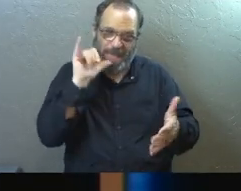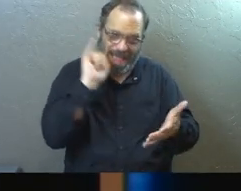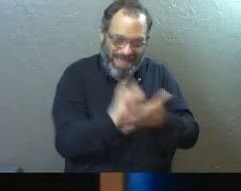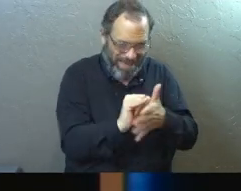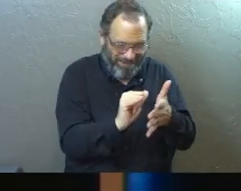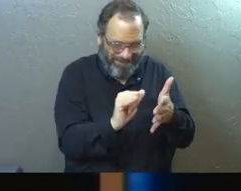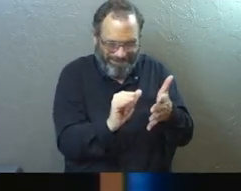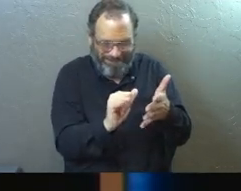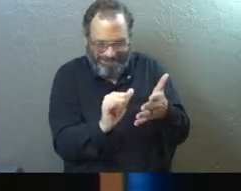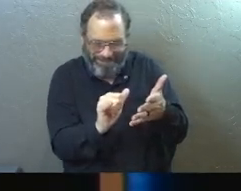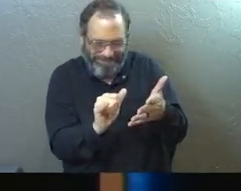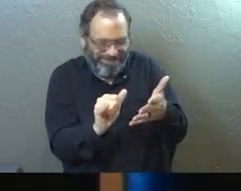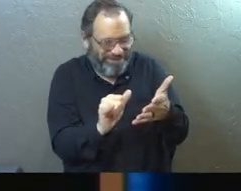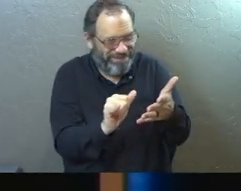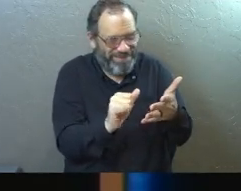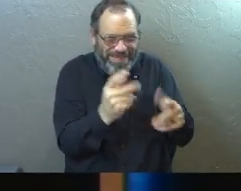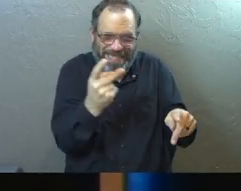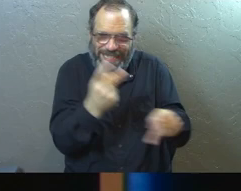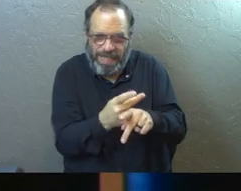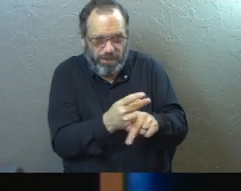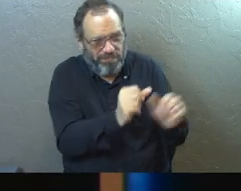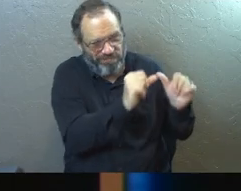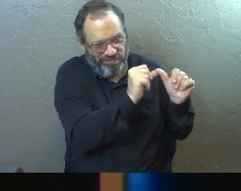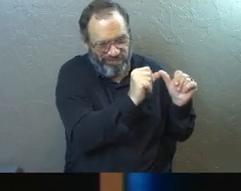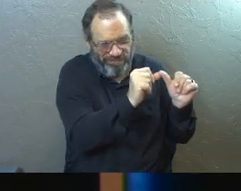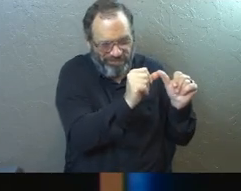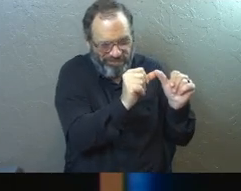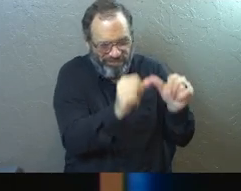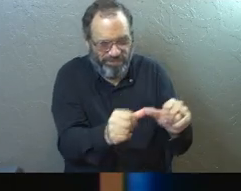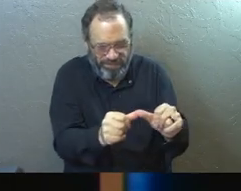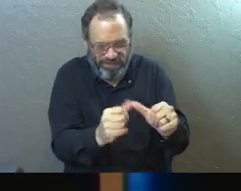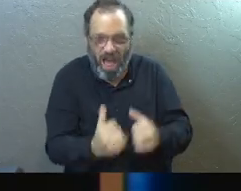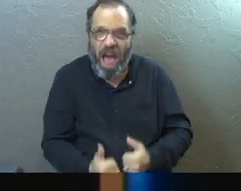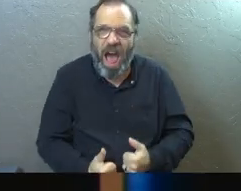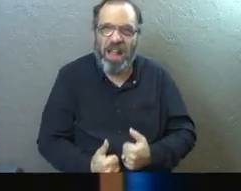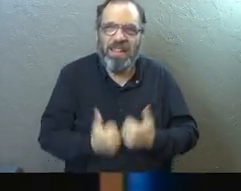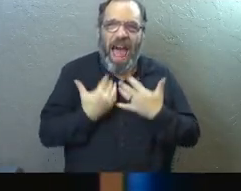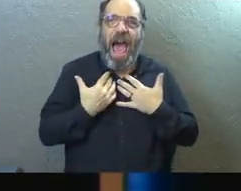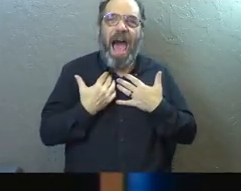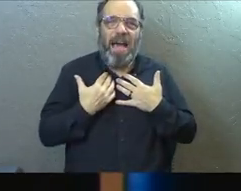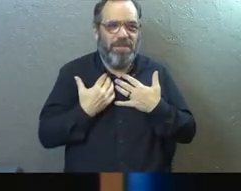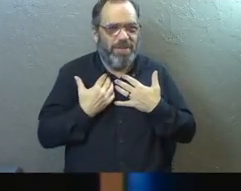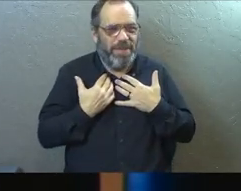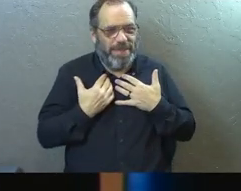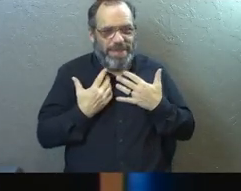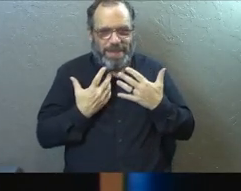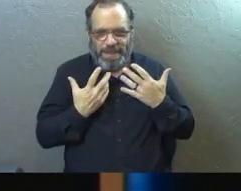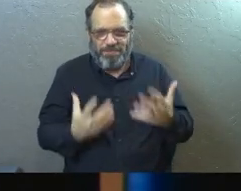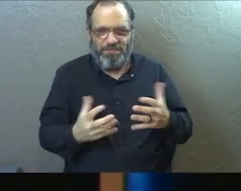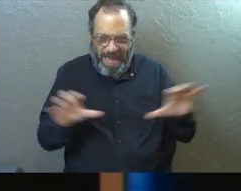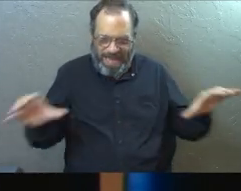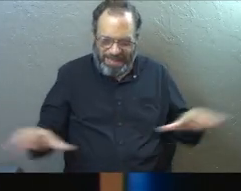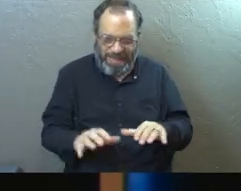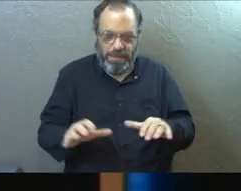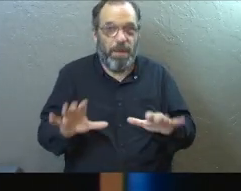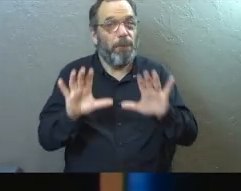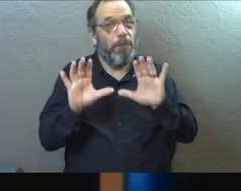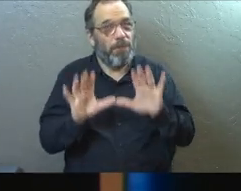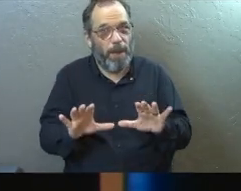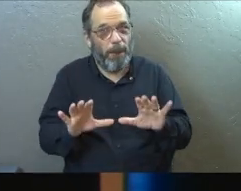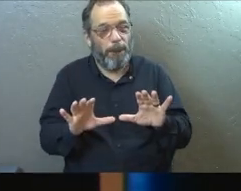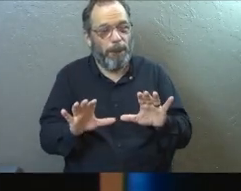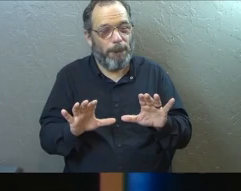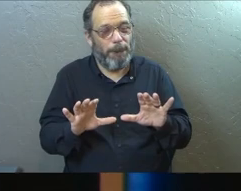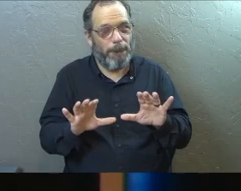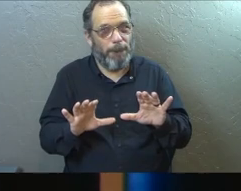that's this thing that I can do that helps to keep this thing alive. Helps to keep that fire. It's something that I did. And again, so